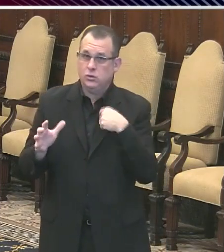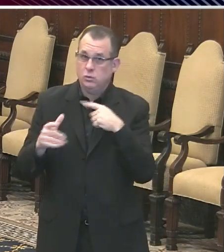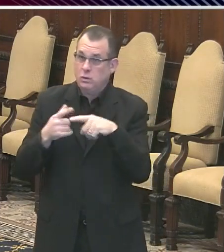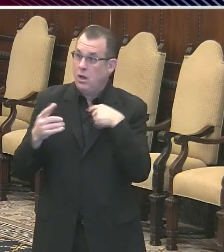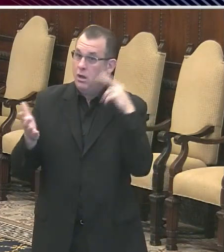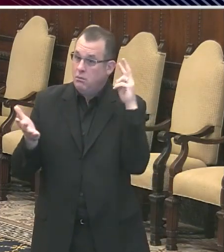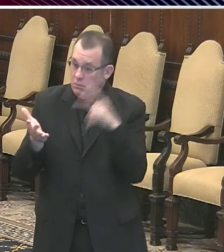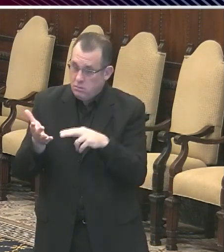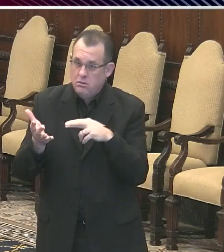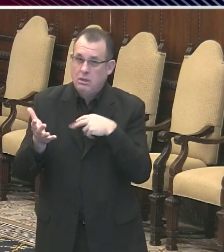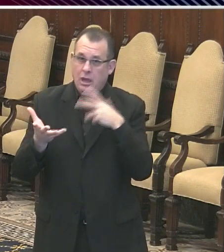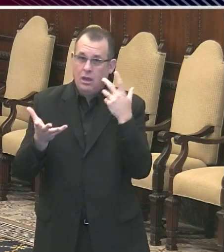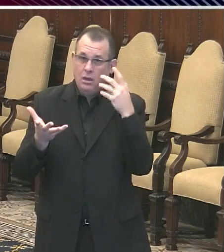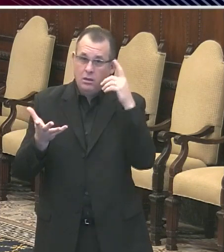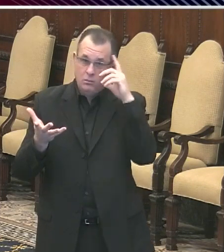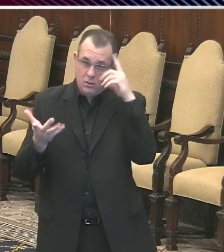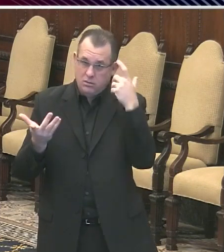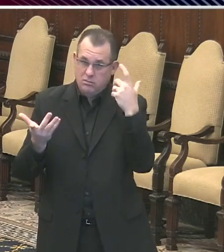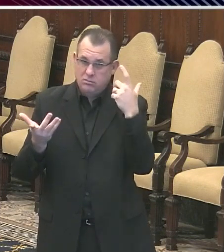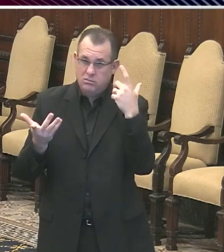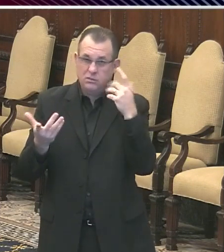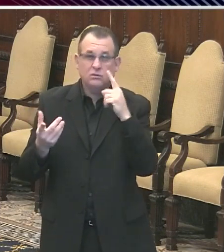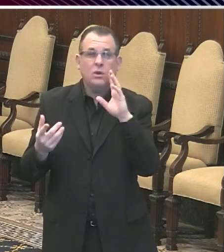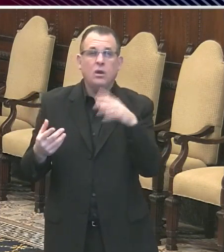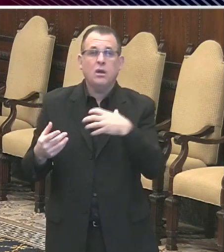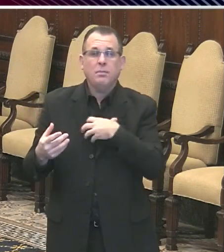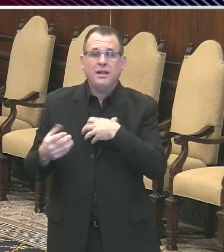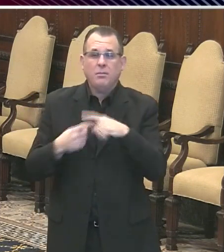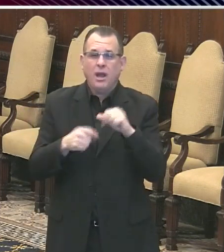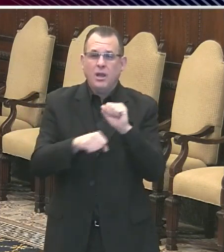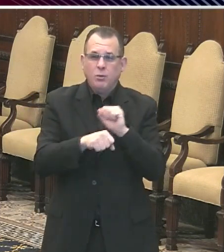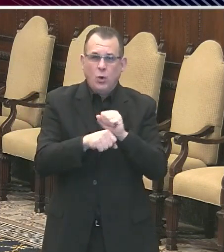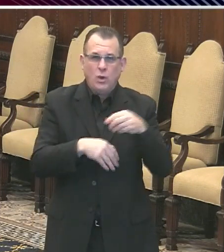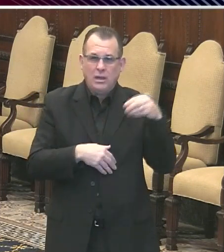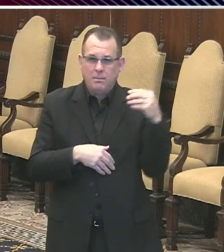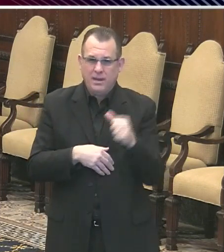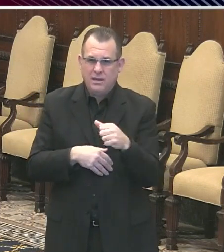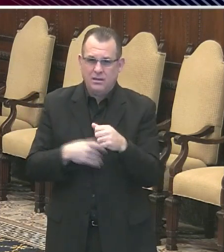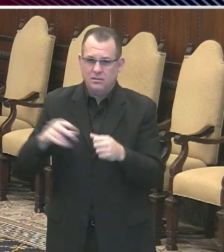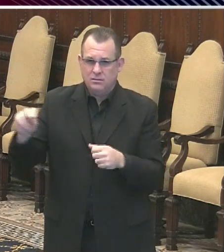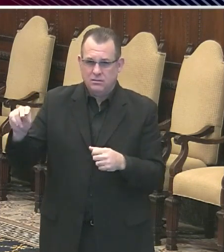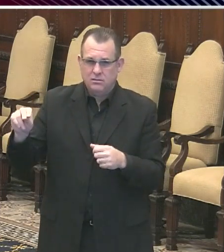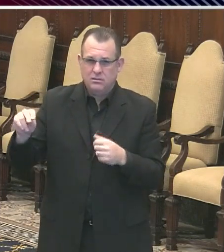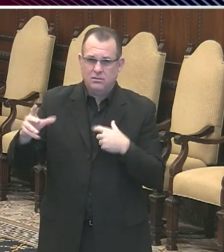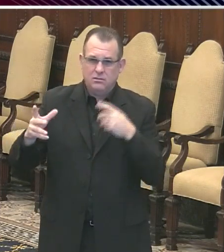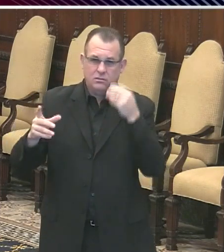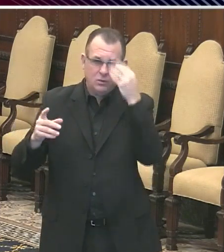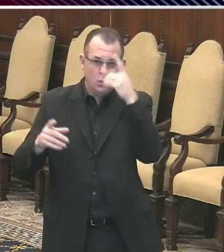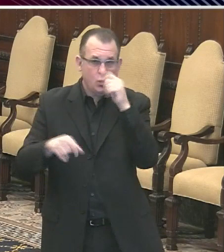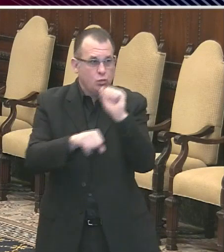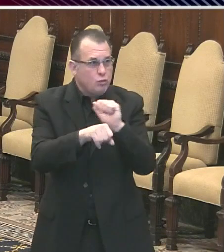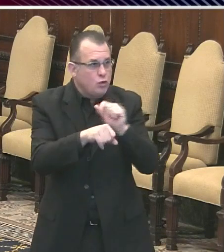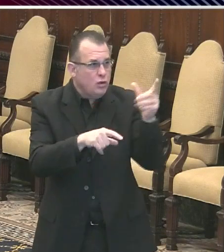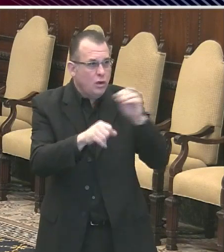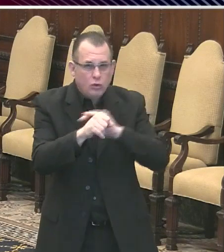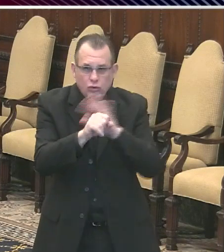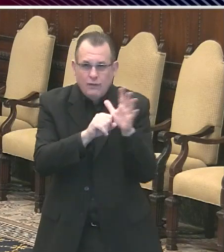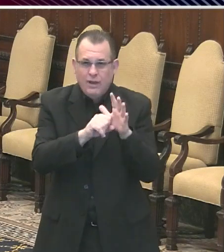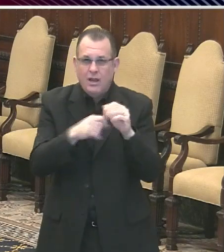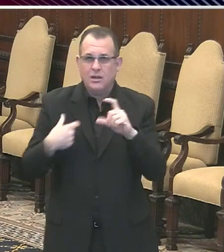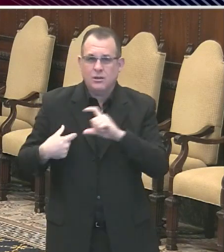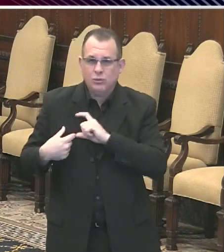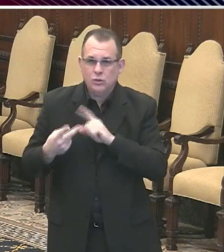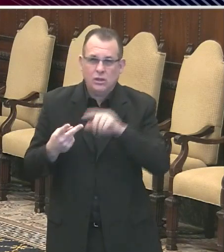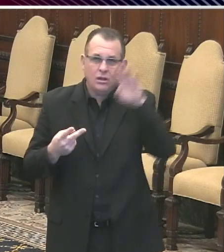getting overcompensated, but I will tell you that the people on the front line of this issue, police, fire, all of our